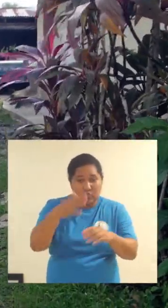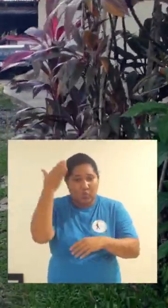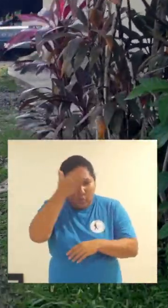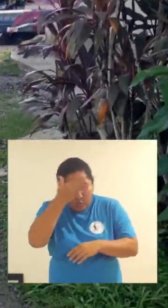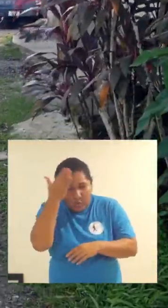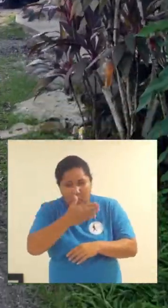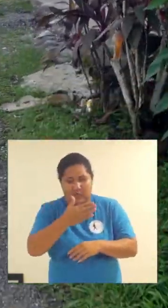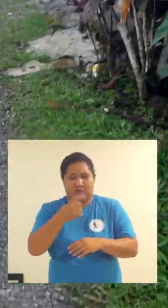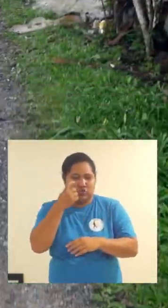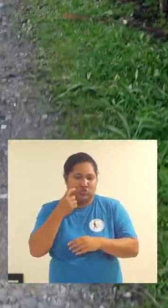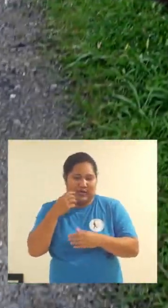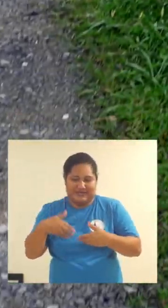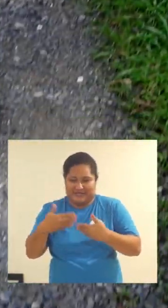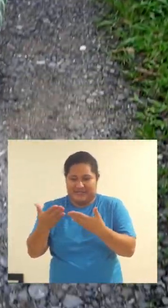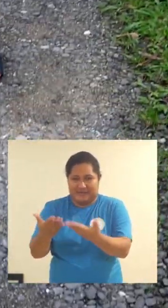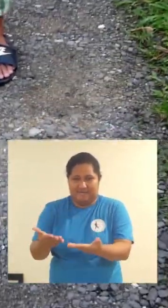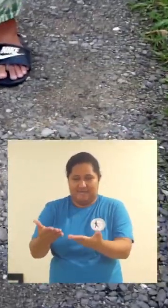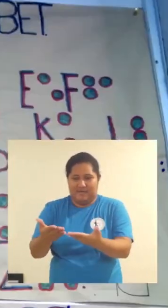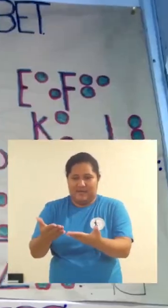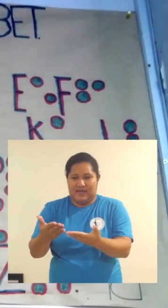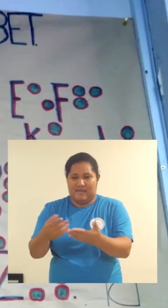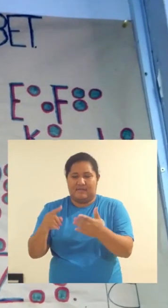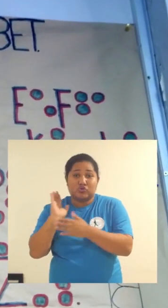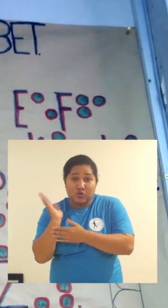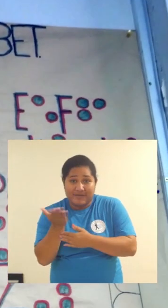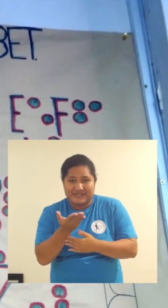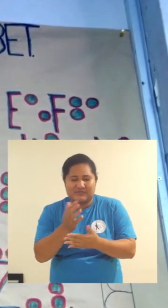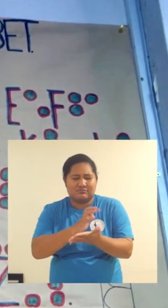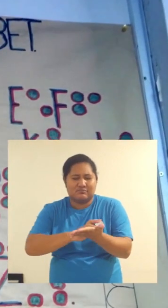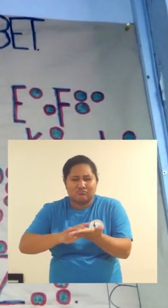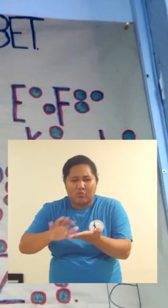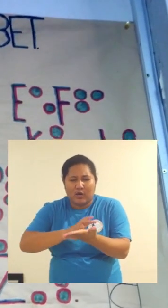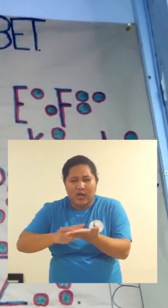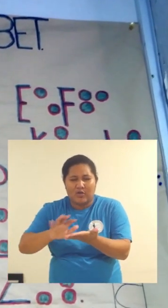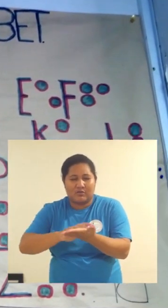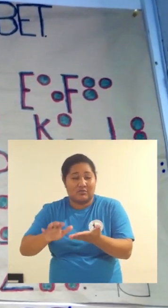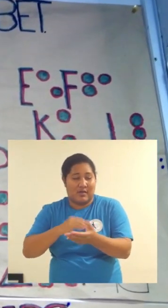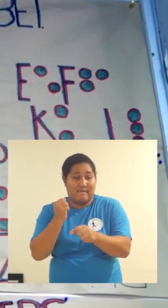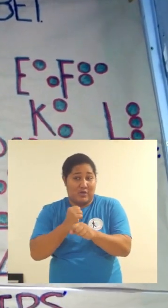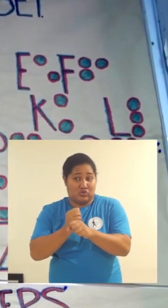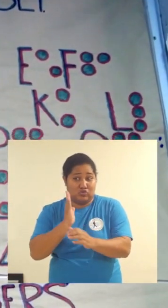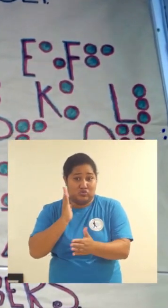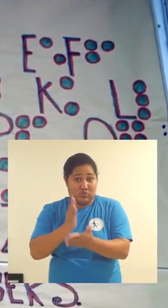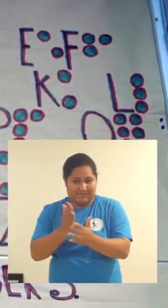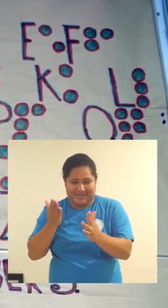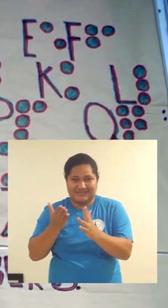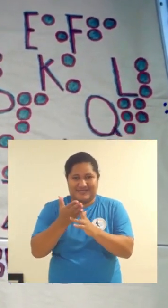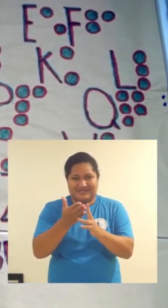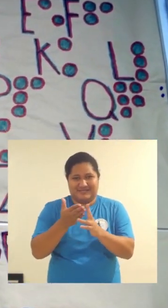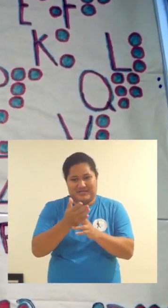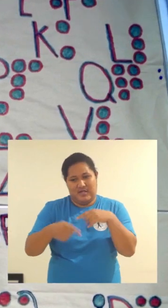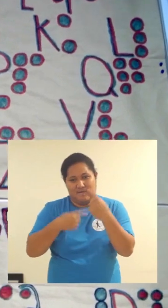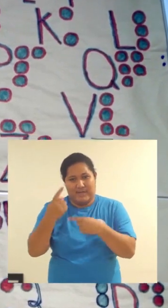single I am